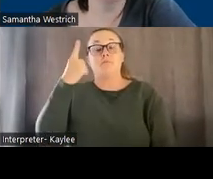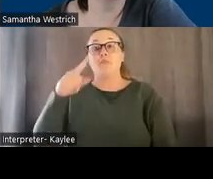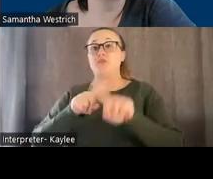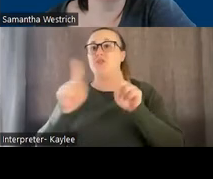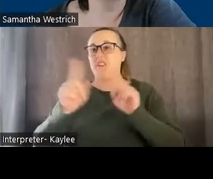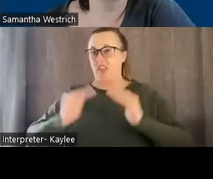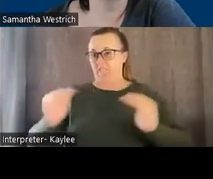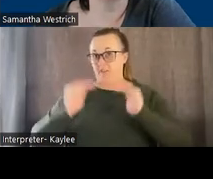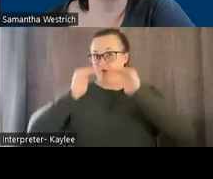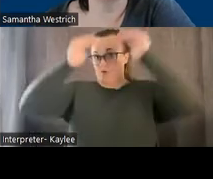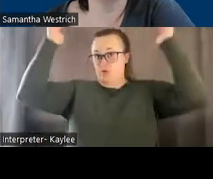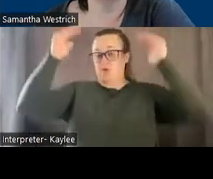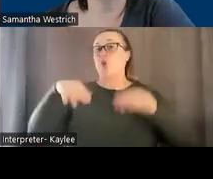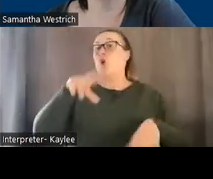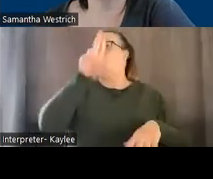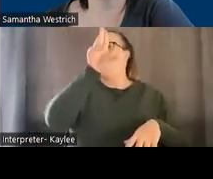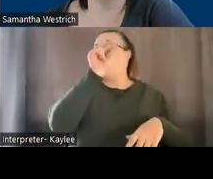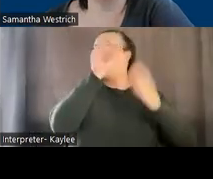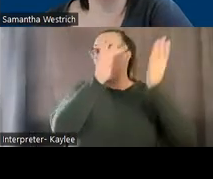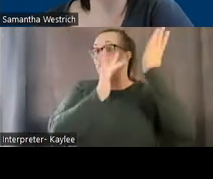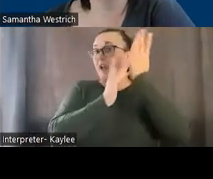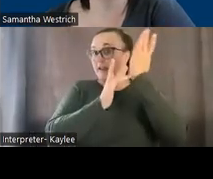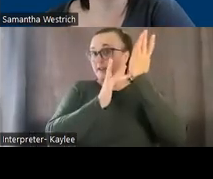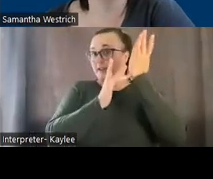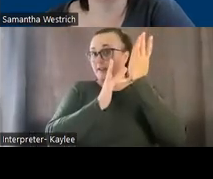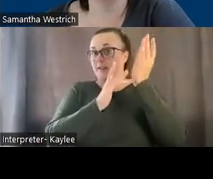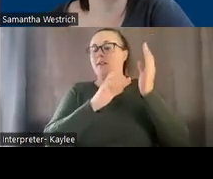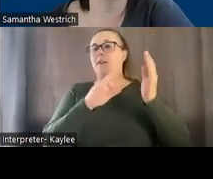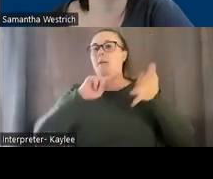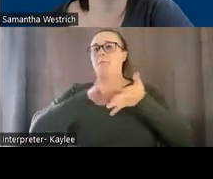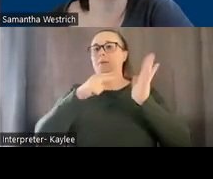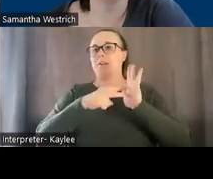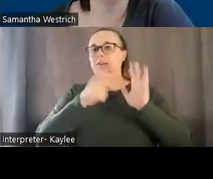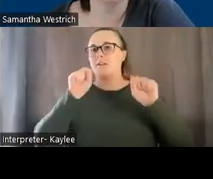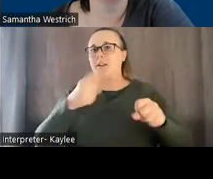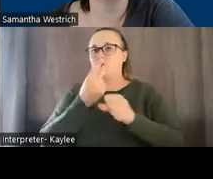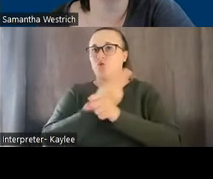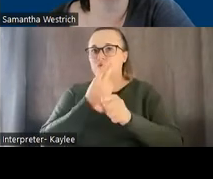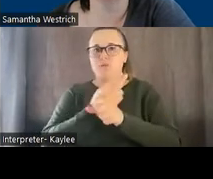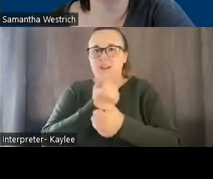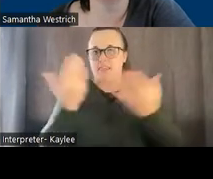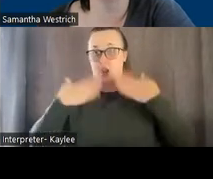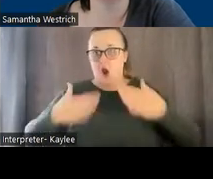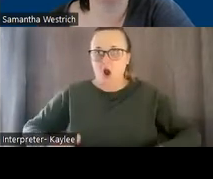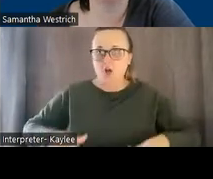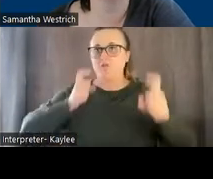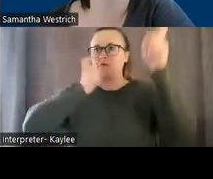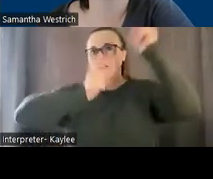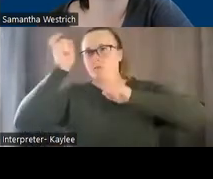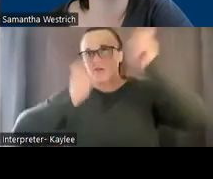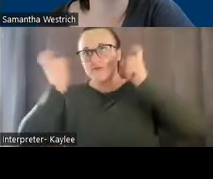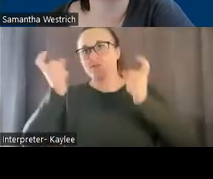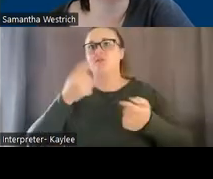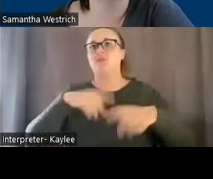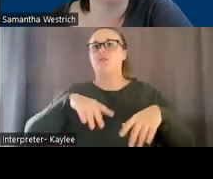tech is anything that the person can use that is on them. So facial expressions, vocalizations, gestures, sign language